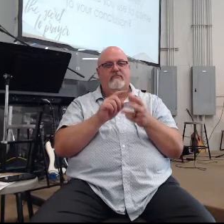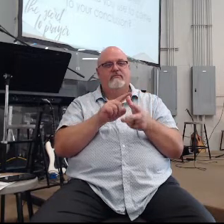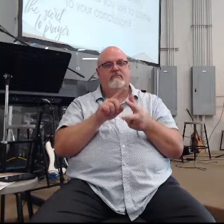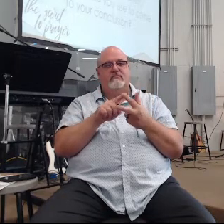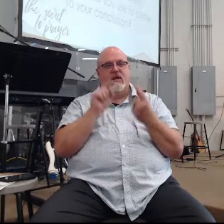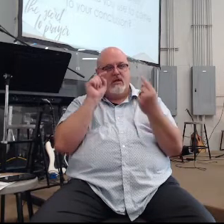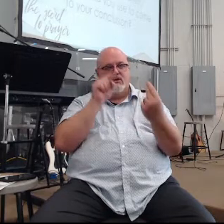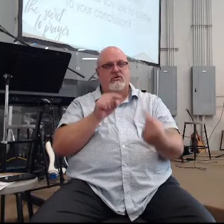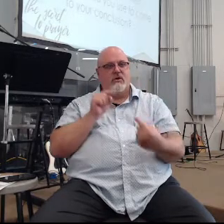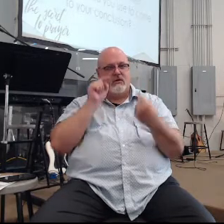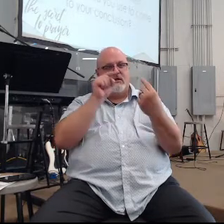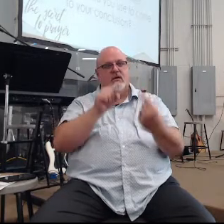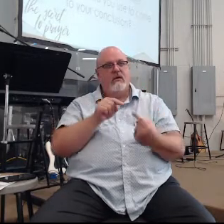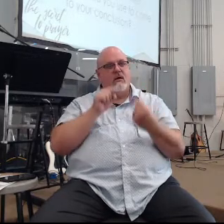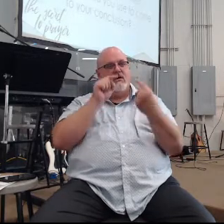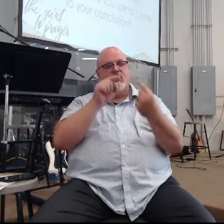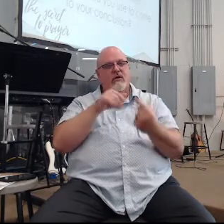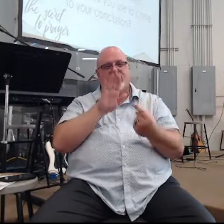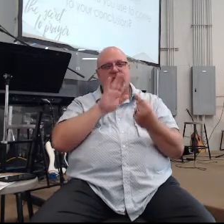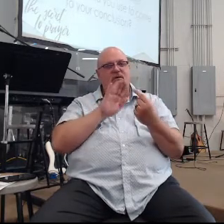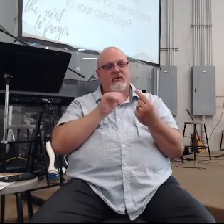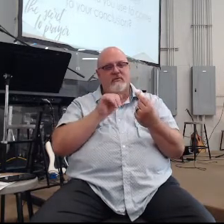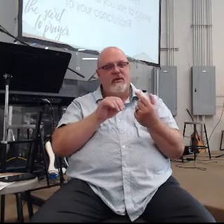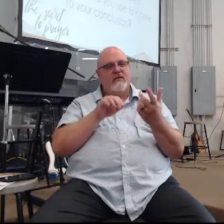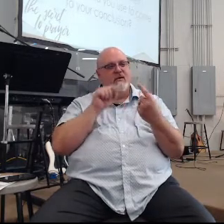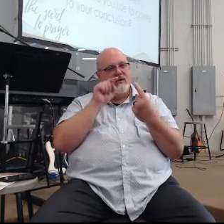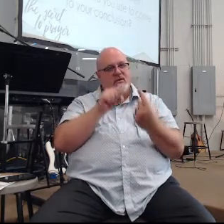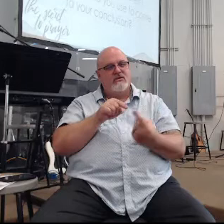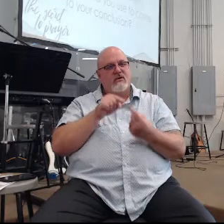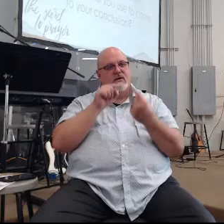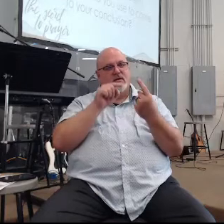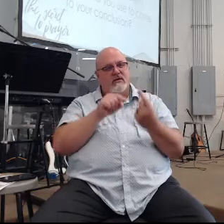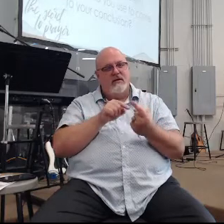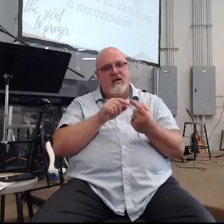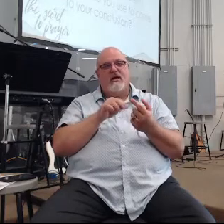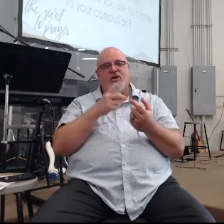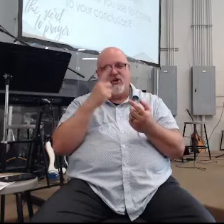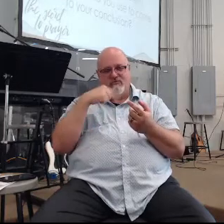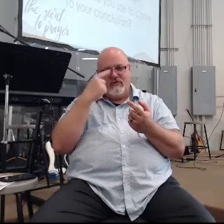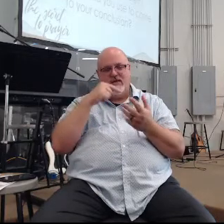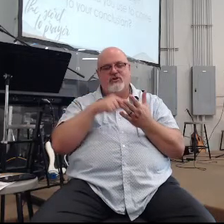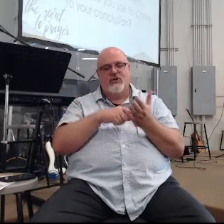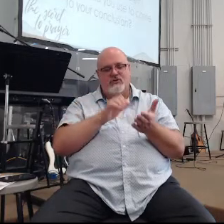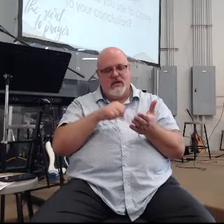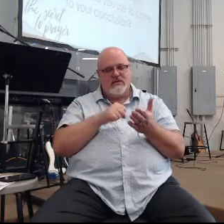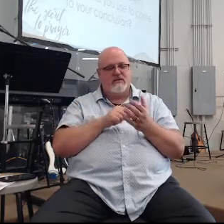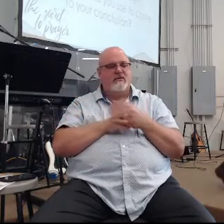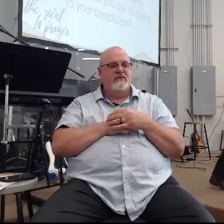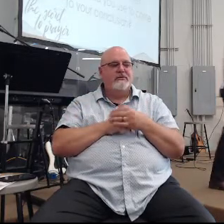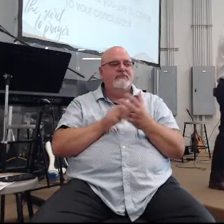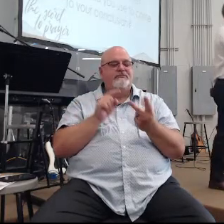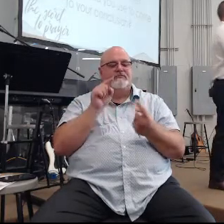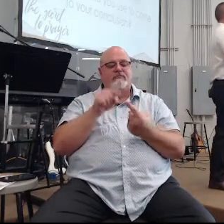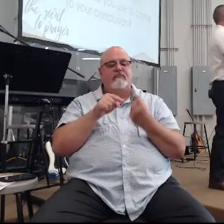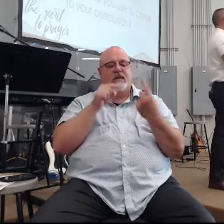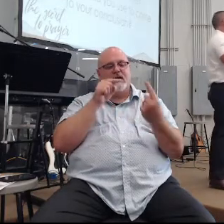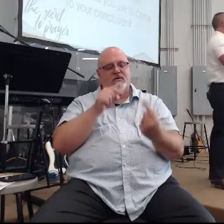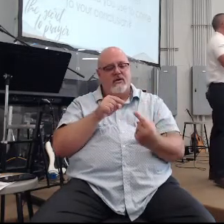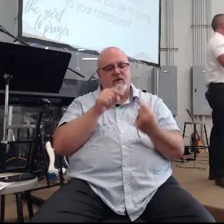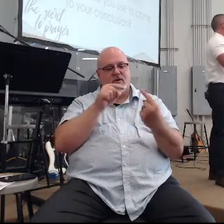talked about in our foundations class on Tuesday and on Tuesday morning and Tuesday night and I think I mentioned even last week in the message is guys